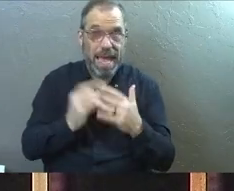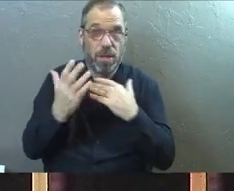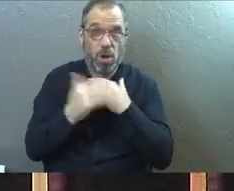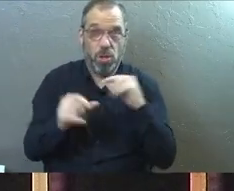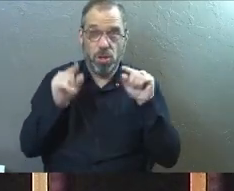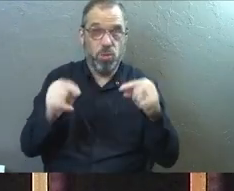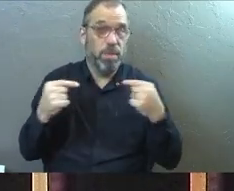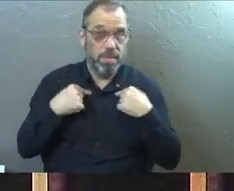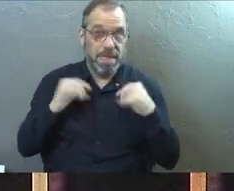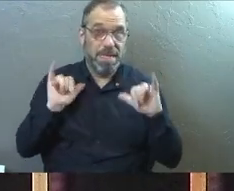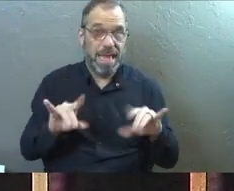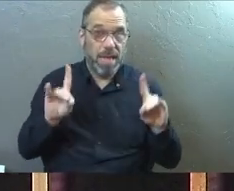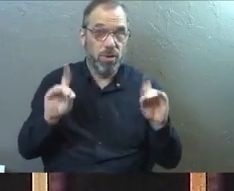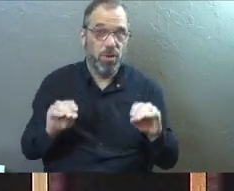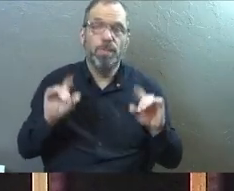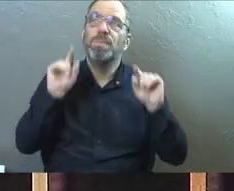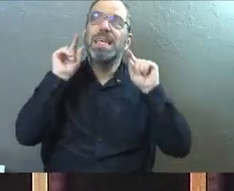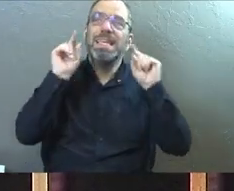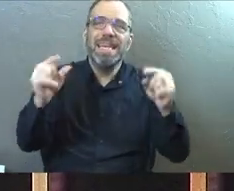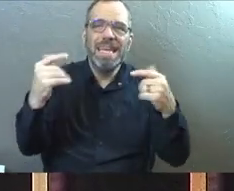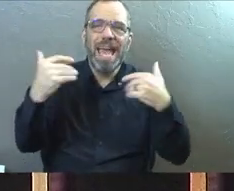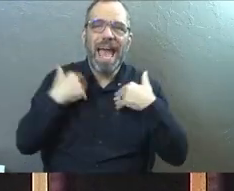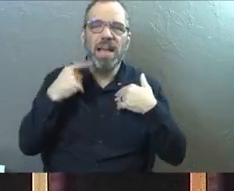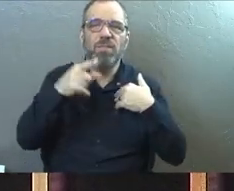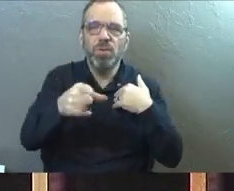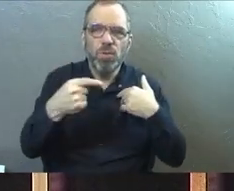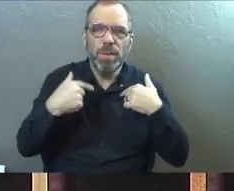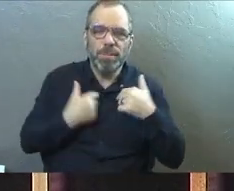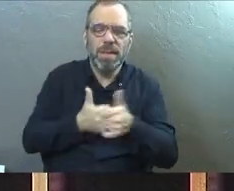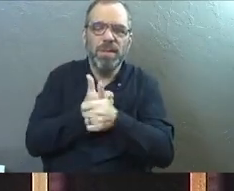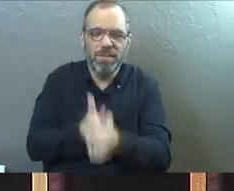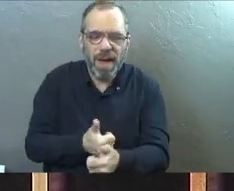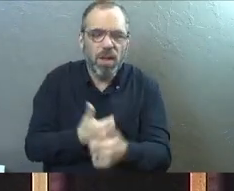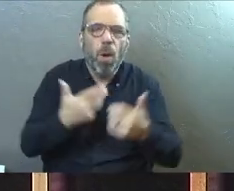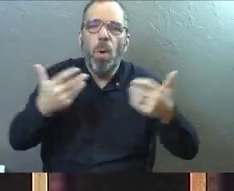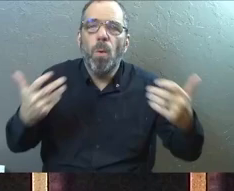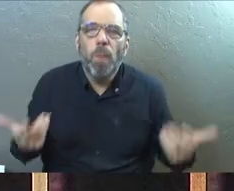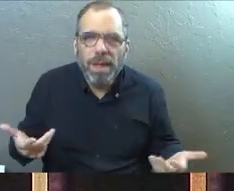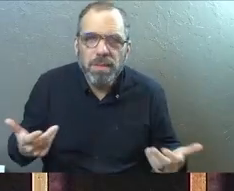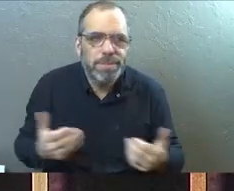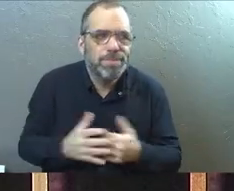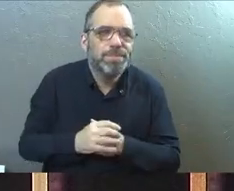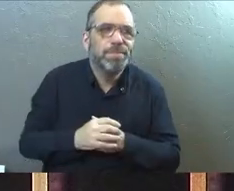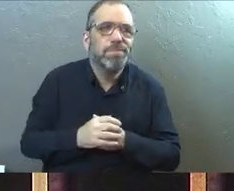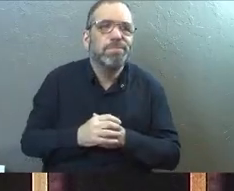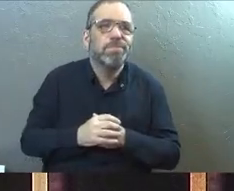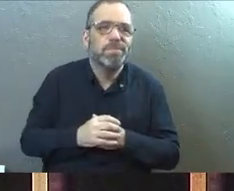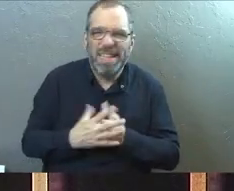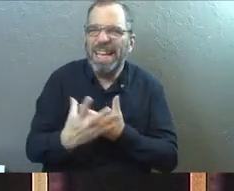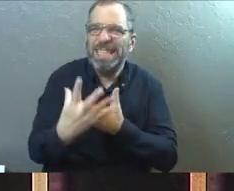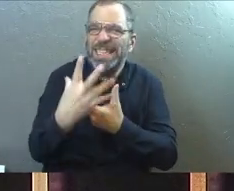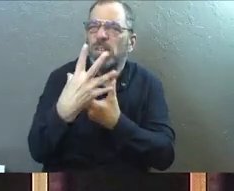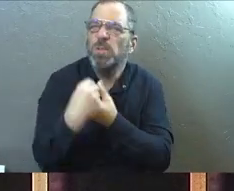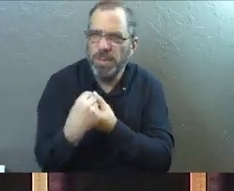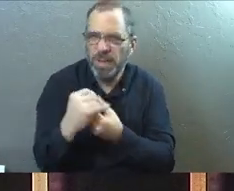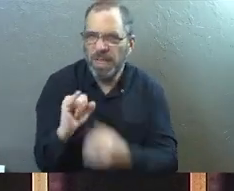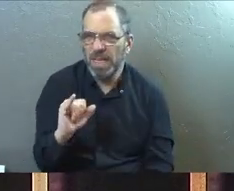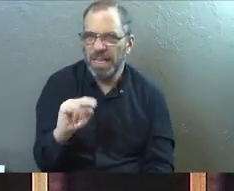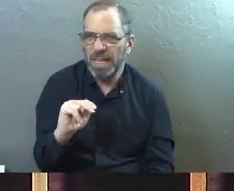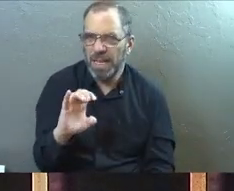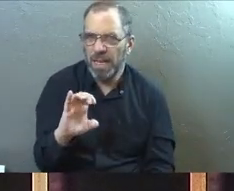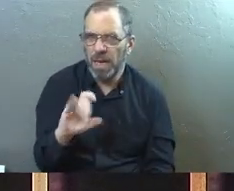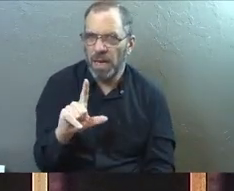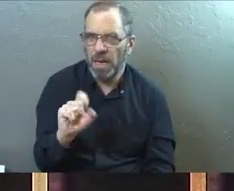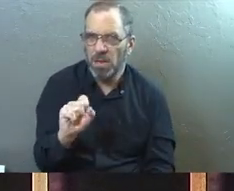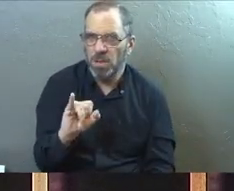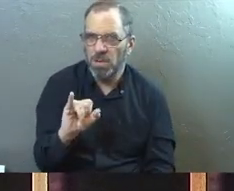us to do that. Again, he's got stuff for us to follow so then what is it exactly that he's calling us to? It is inclusivity of